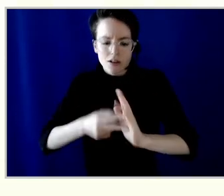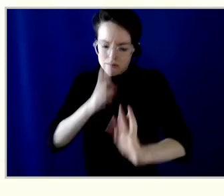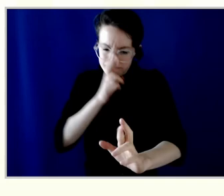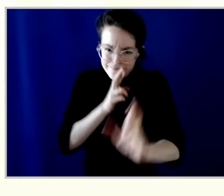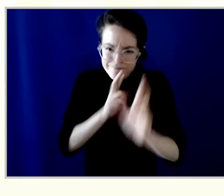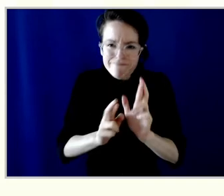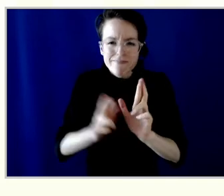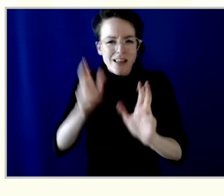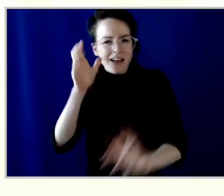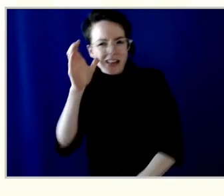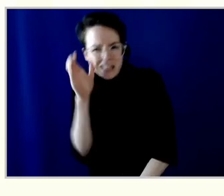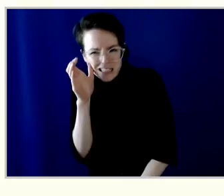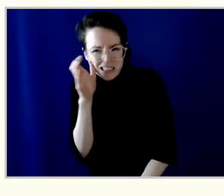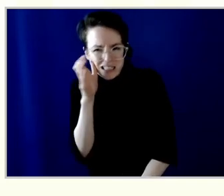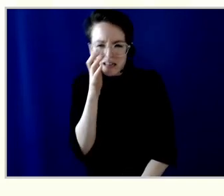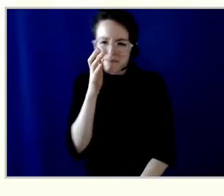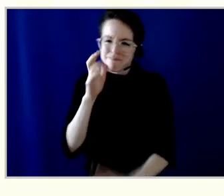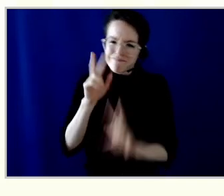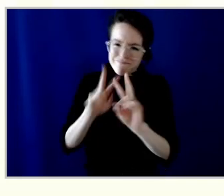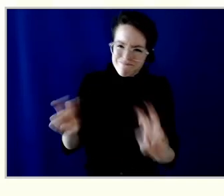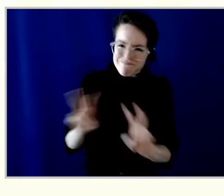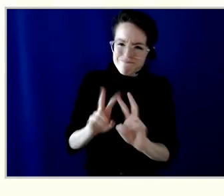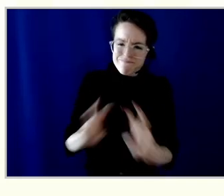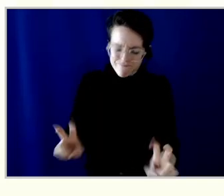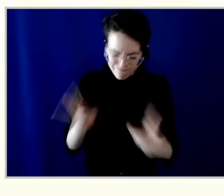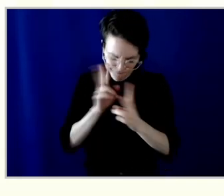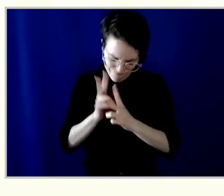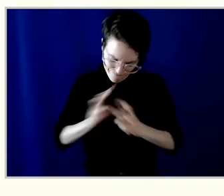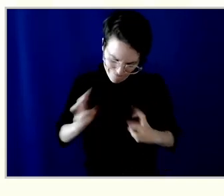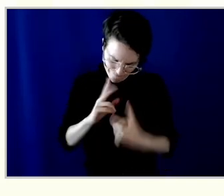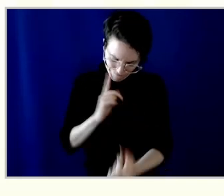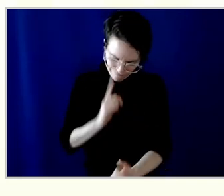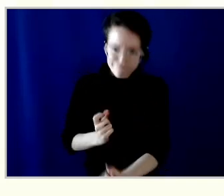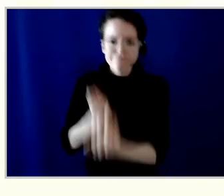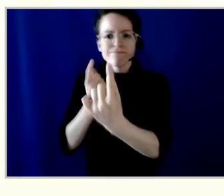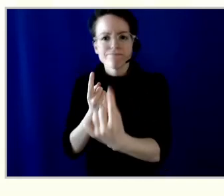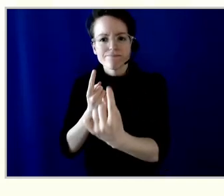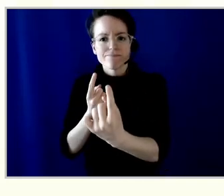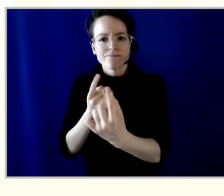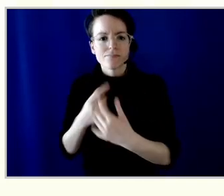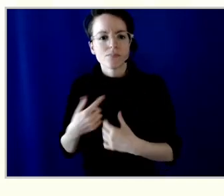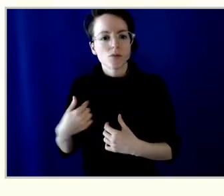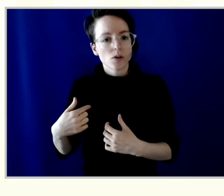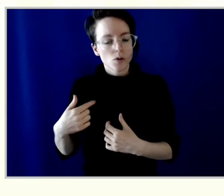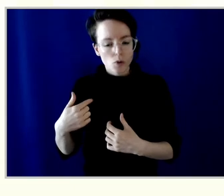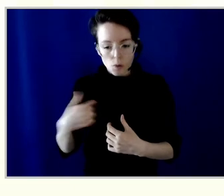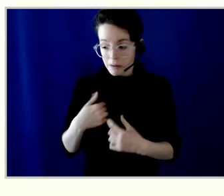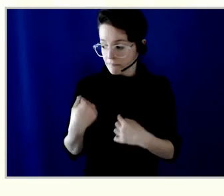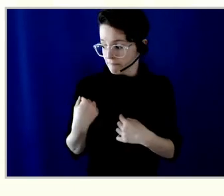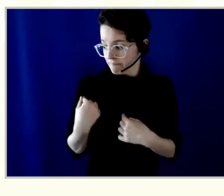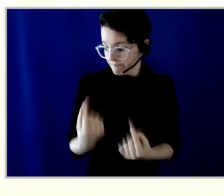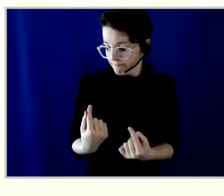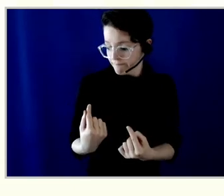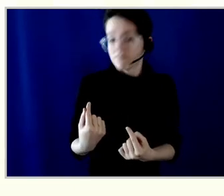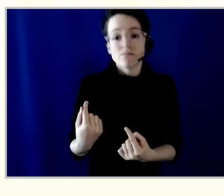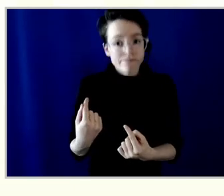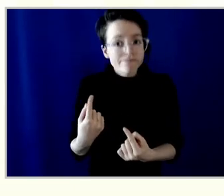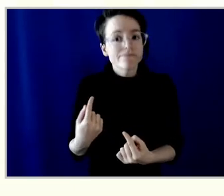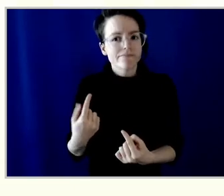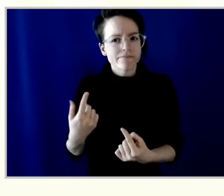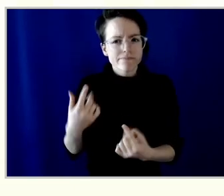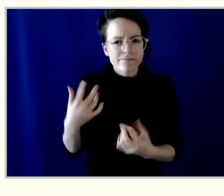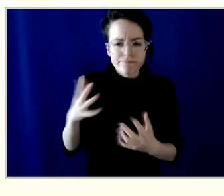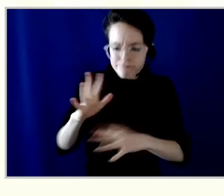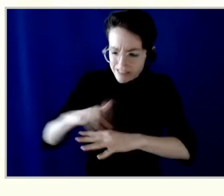to work proactively to deepen and broaden our partnerships and relationships with Indigenous communities. We stand by